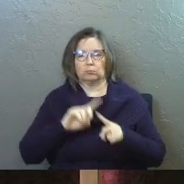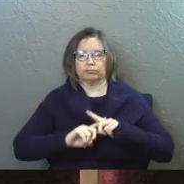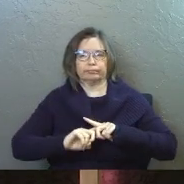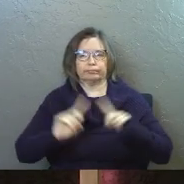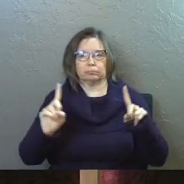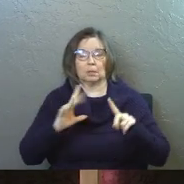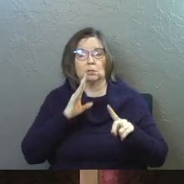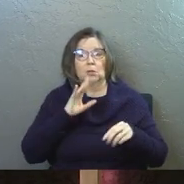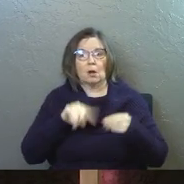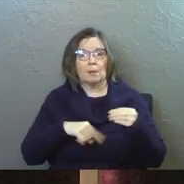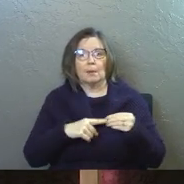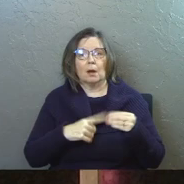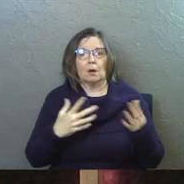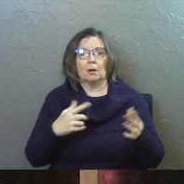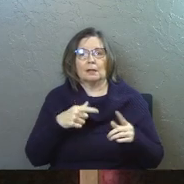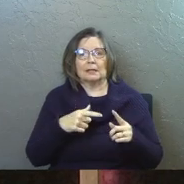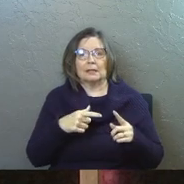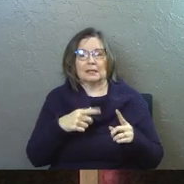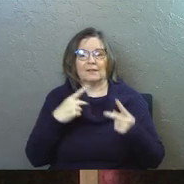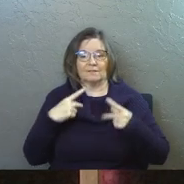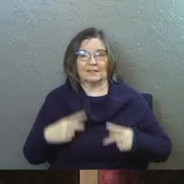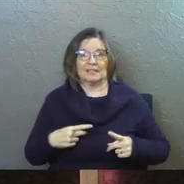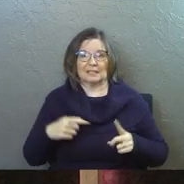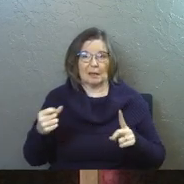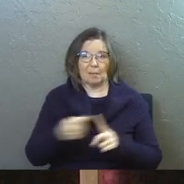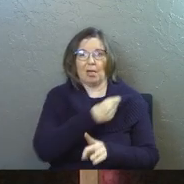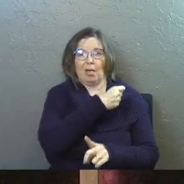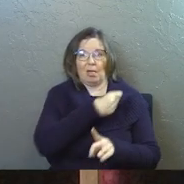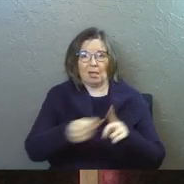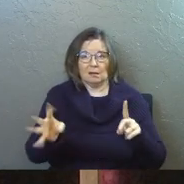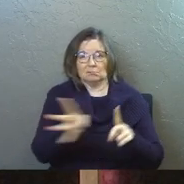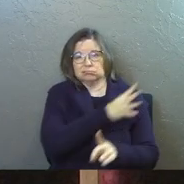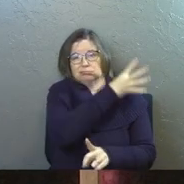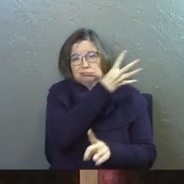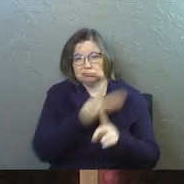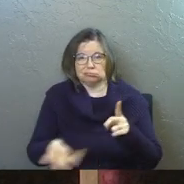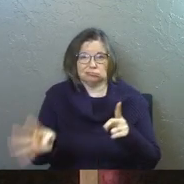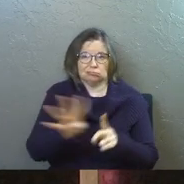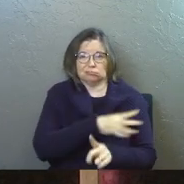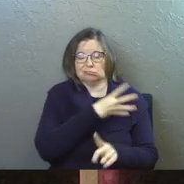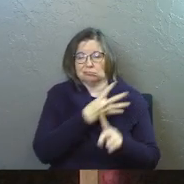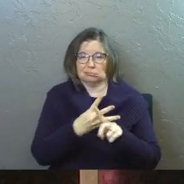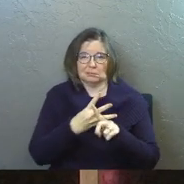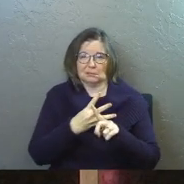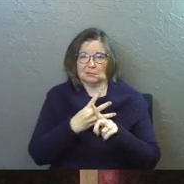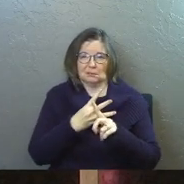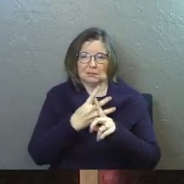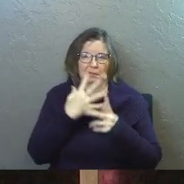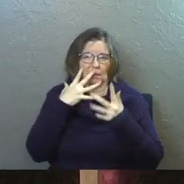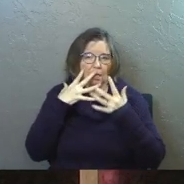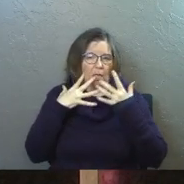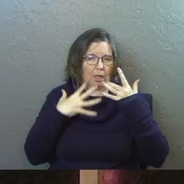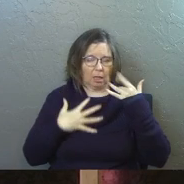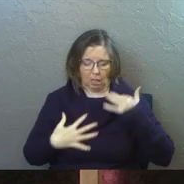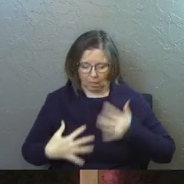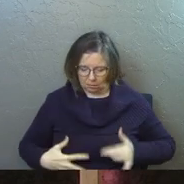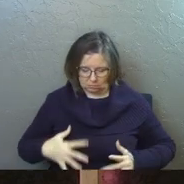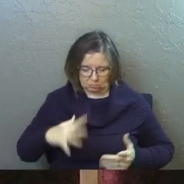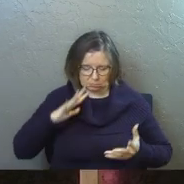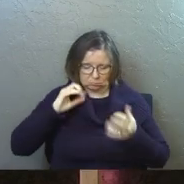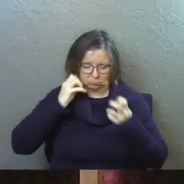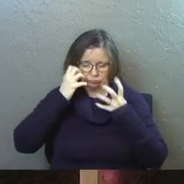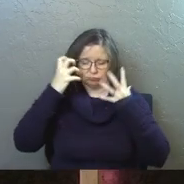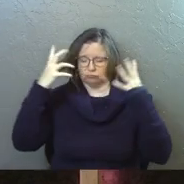What he's talking about there is he's, he's been physically brutalized. He's been tortured. He's been brutalized.